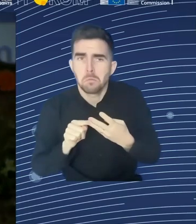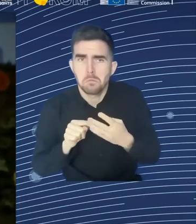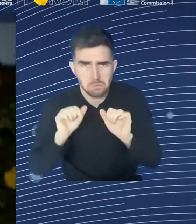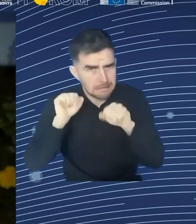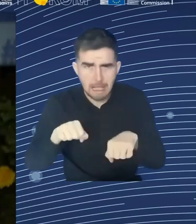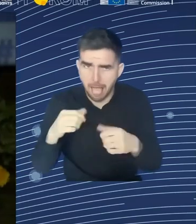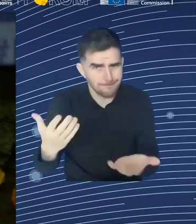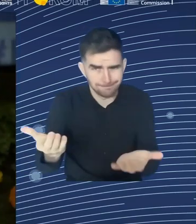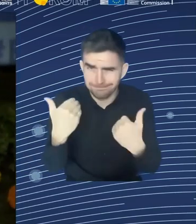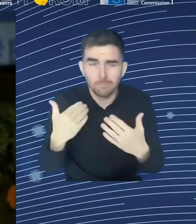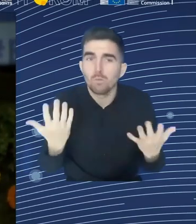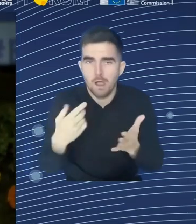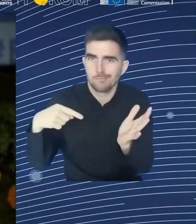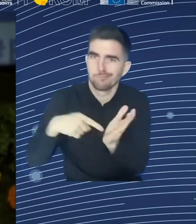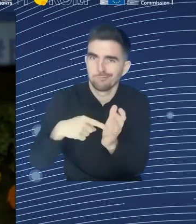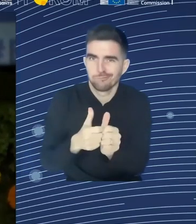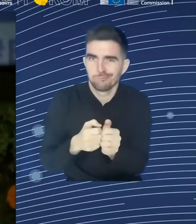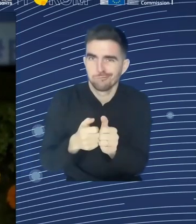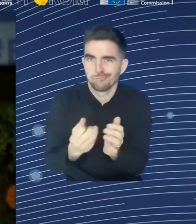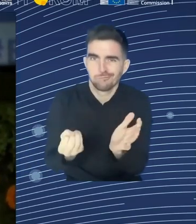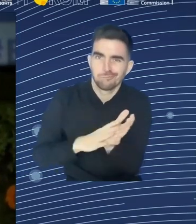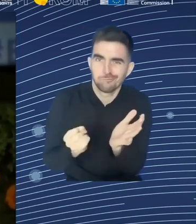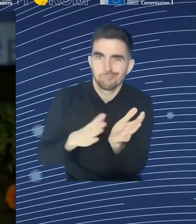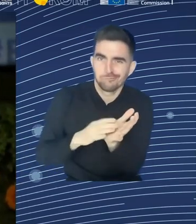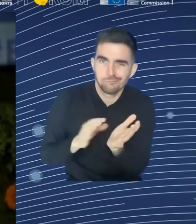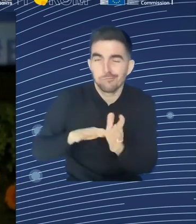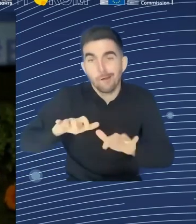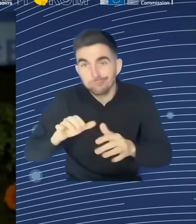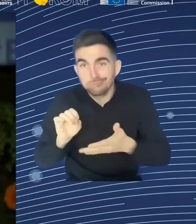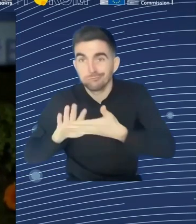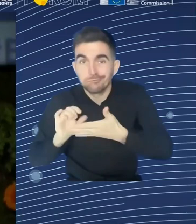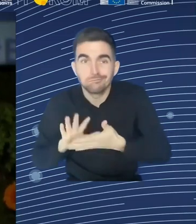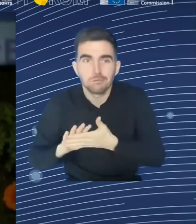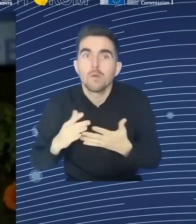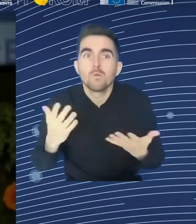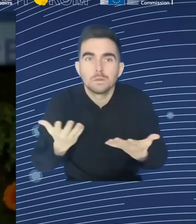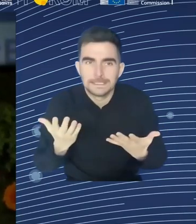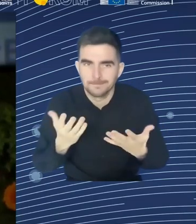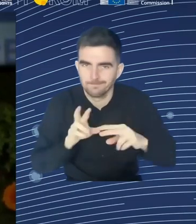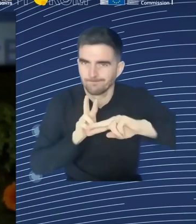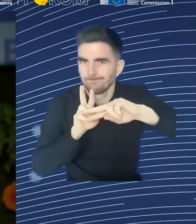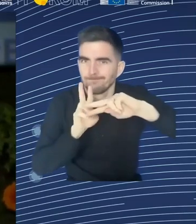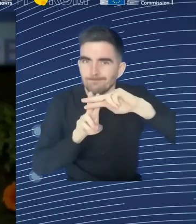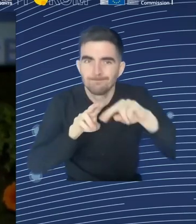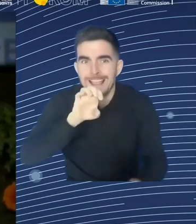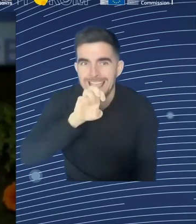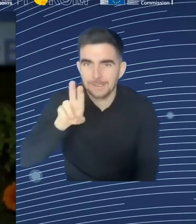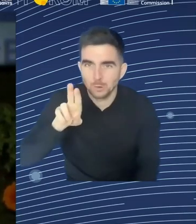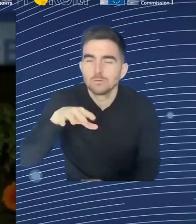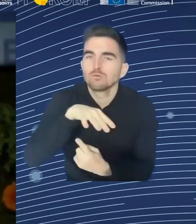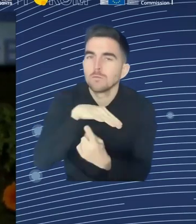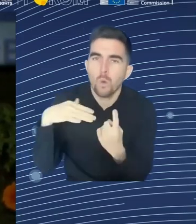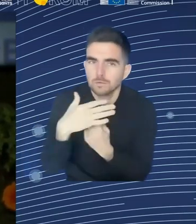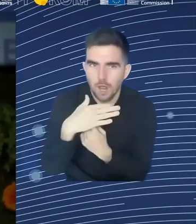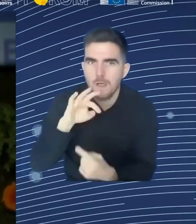have the opportunity to ask some questions to our speakers. You can do so online via the chat function